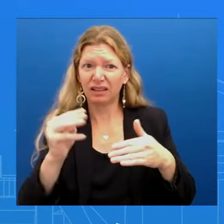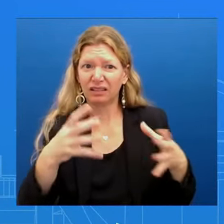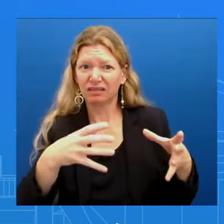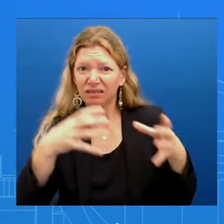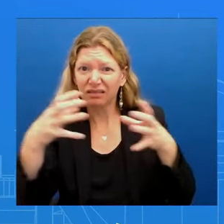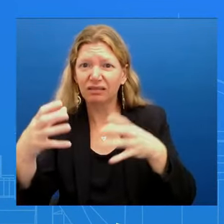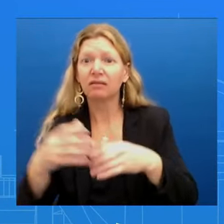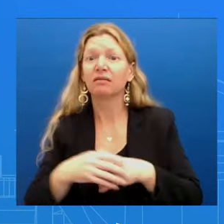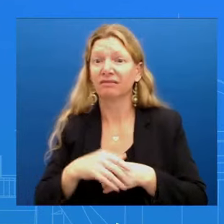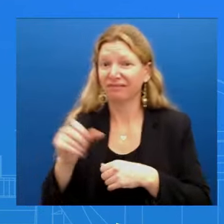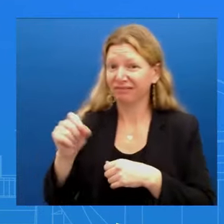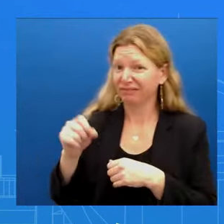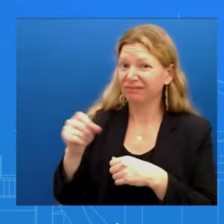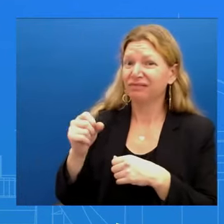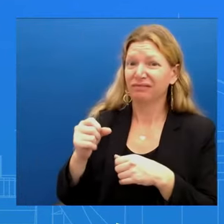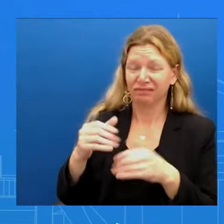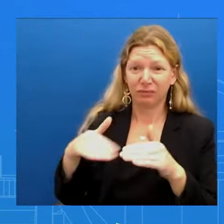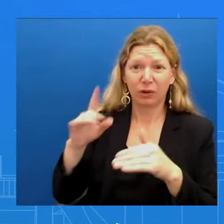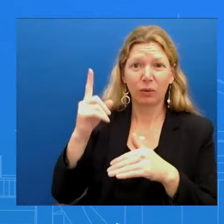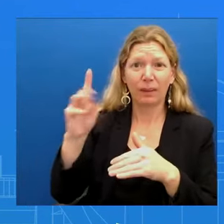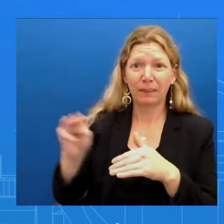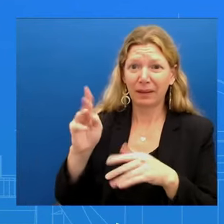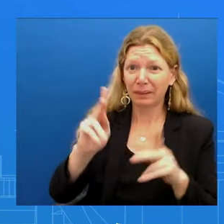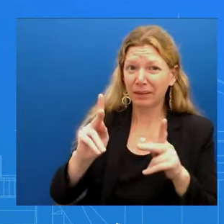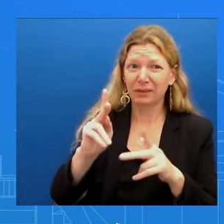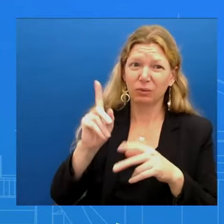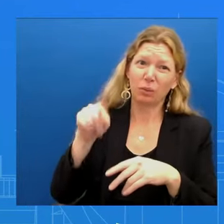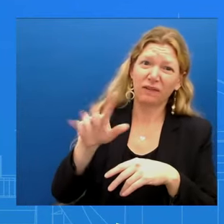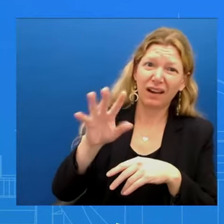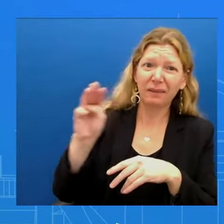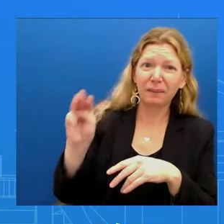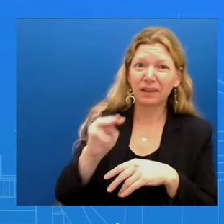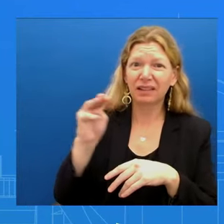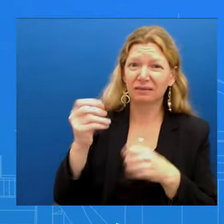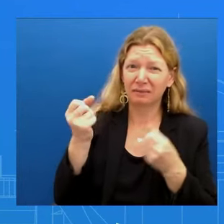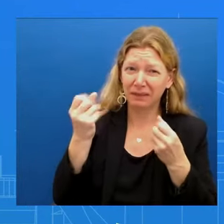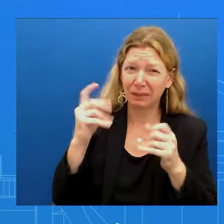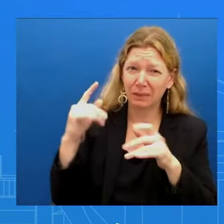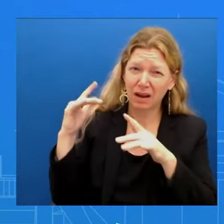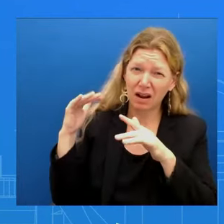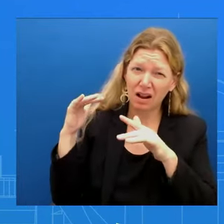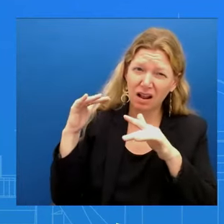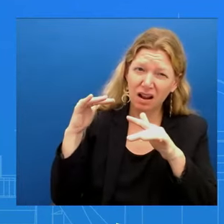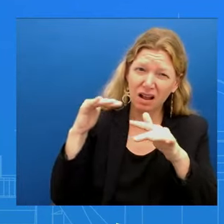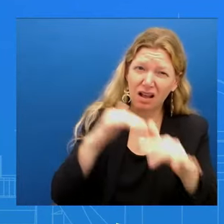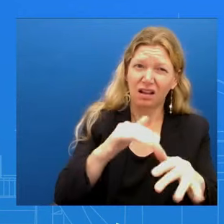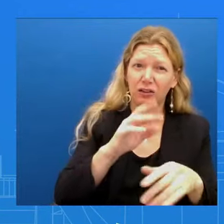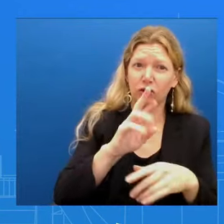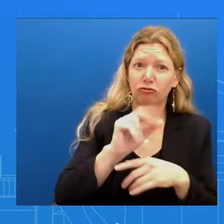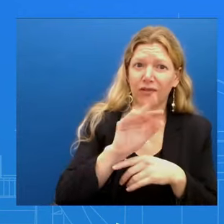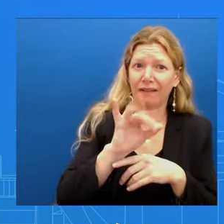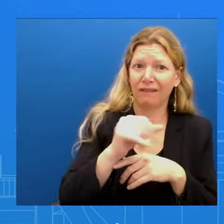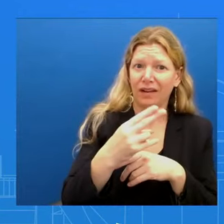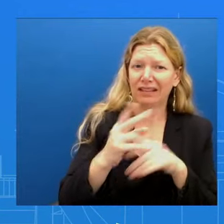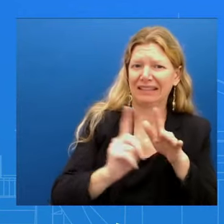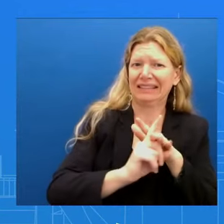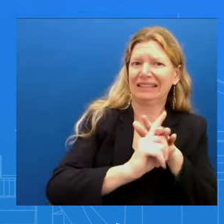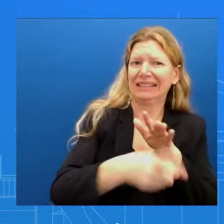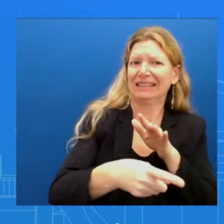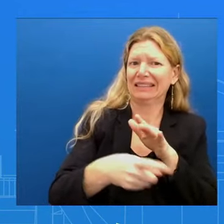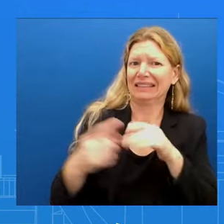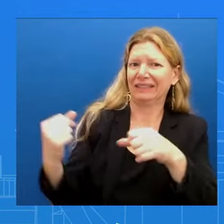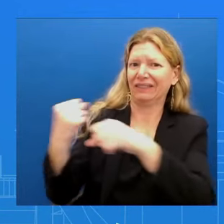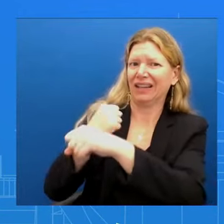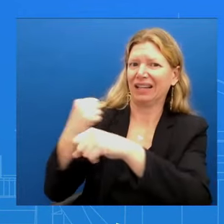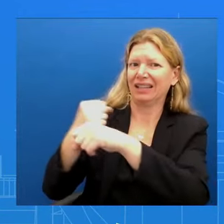move down to Rafah to get out of the fighting And so again, the task of providing